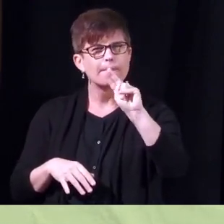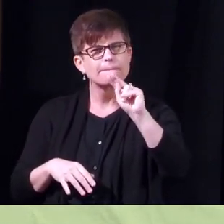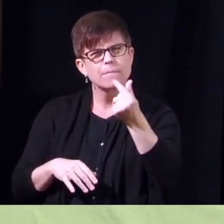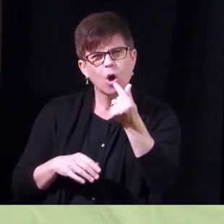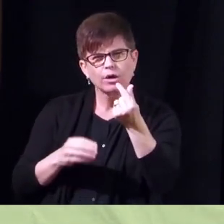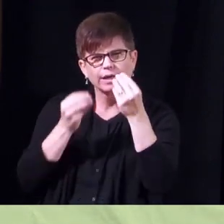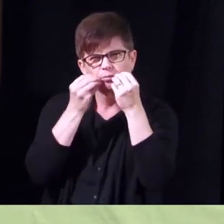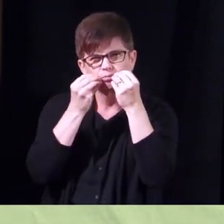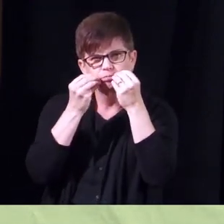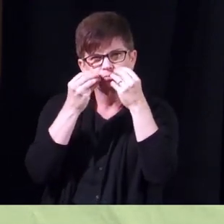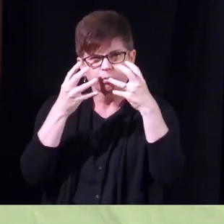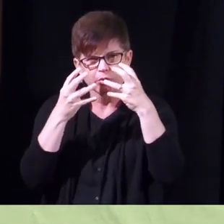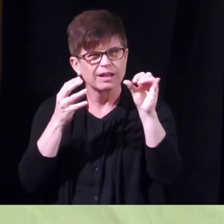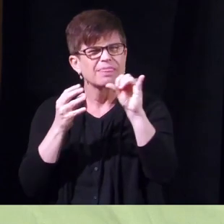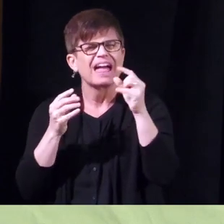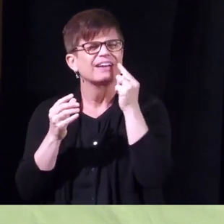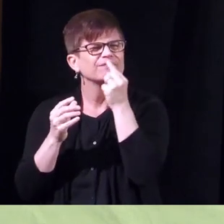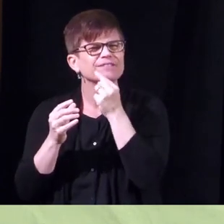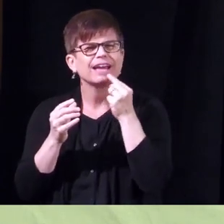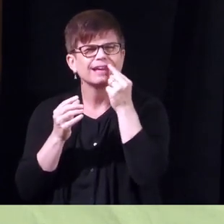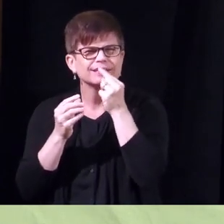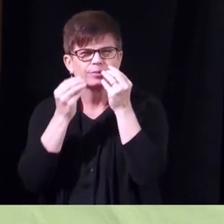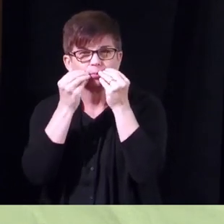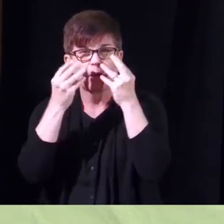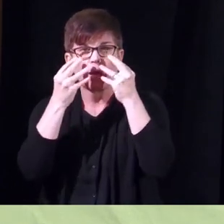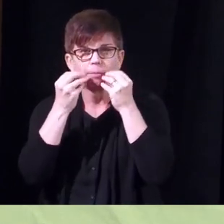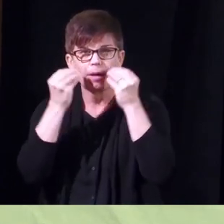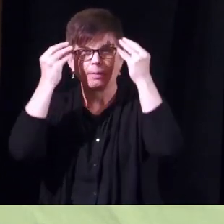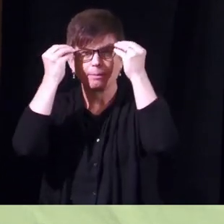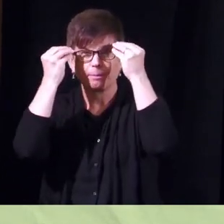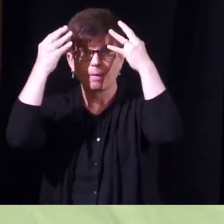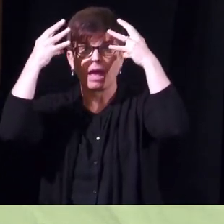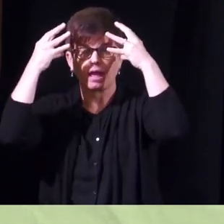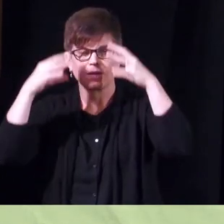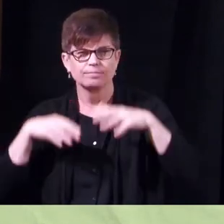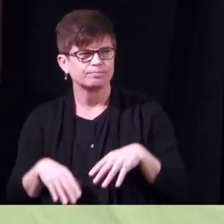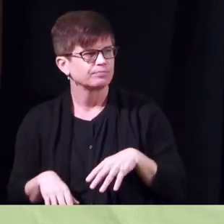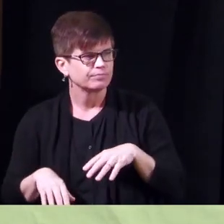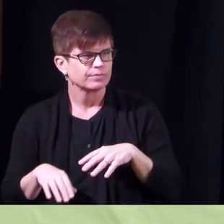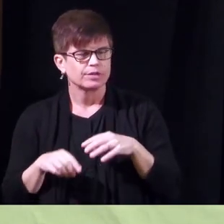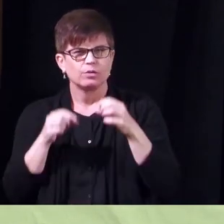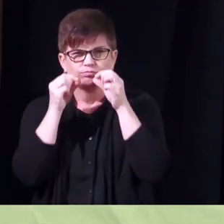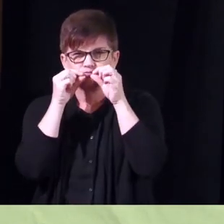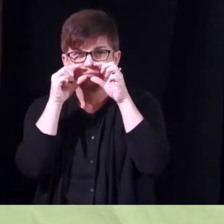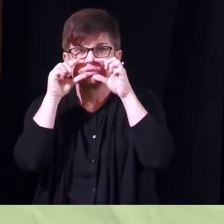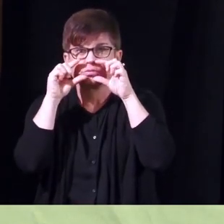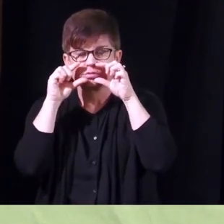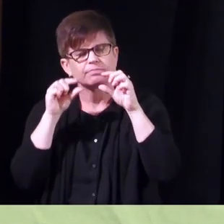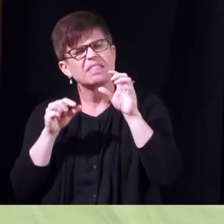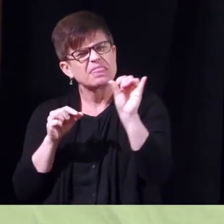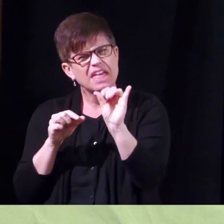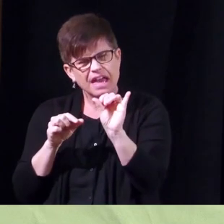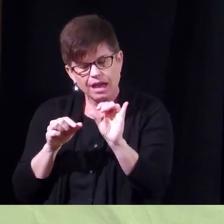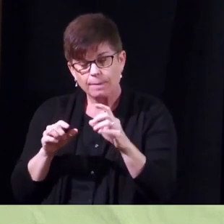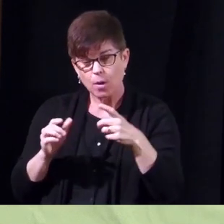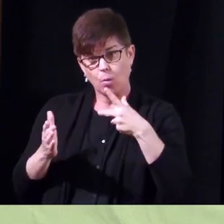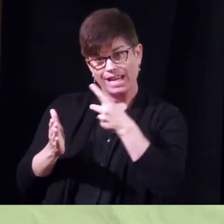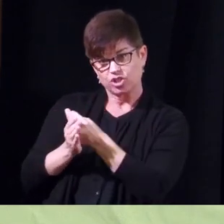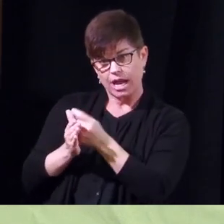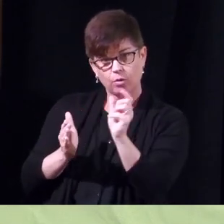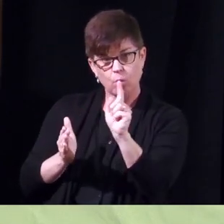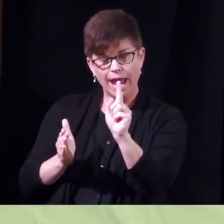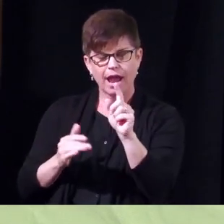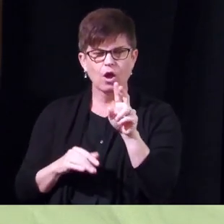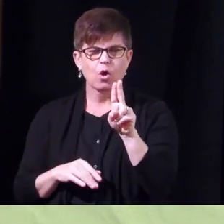and in their face to bulk up the tissues give them the big the big lips but we inject it around the urethra and